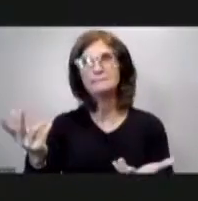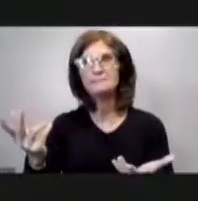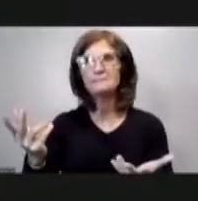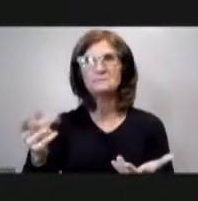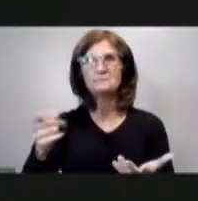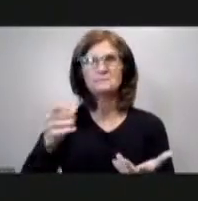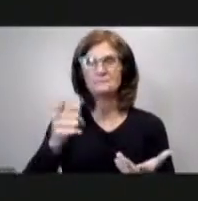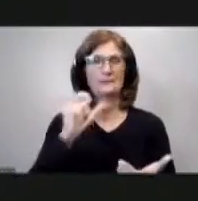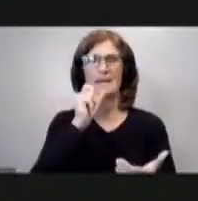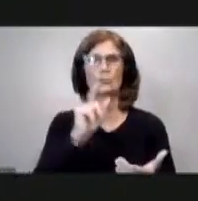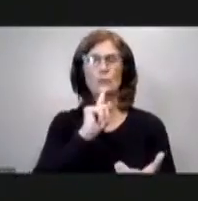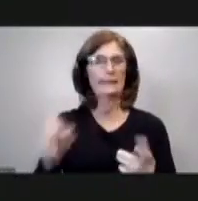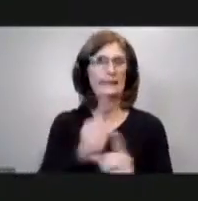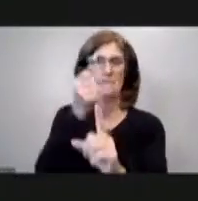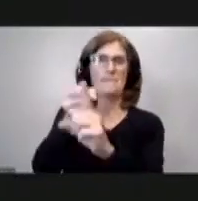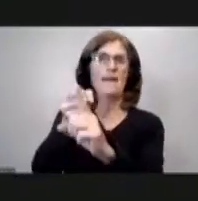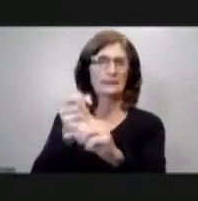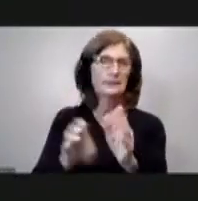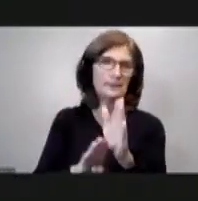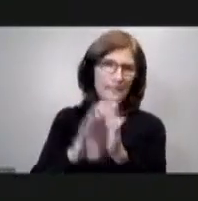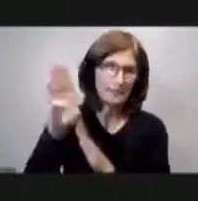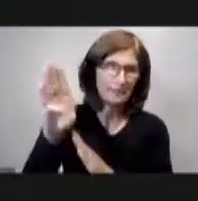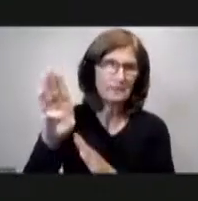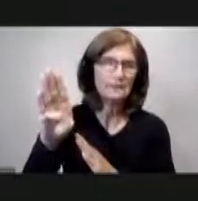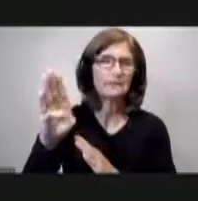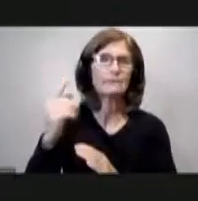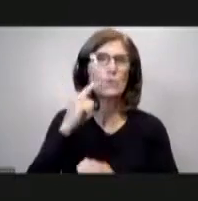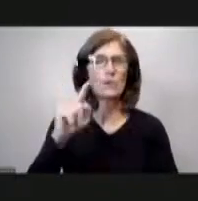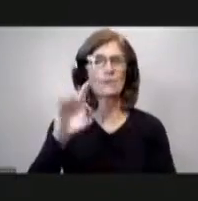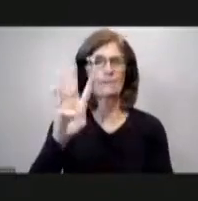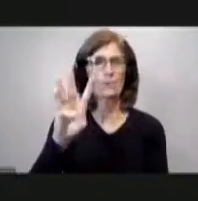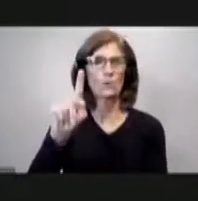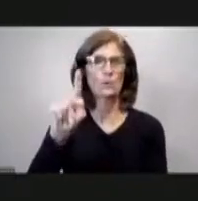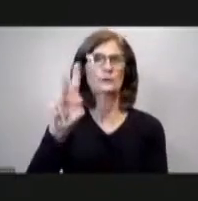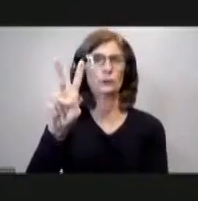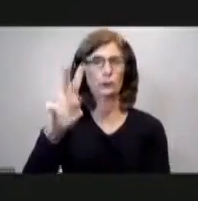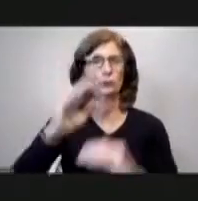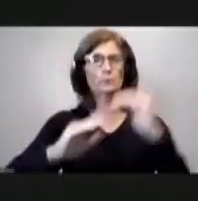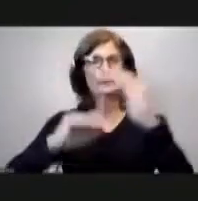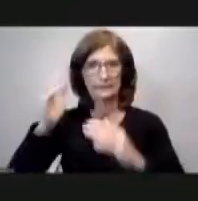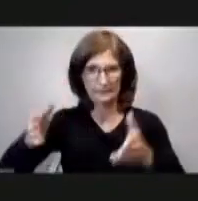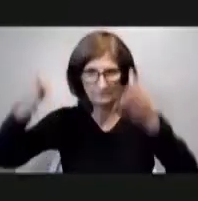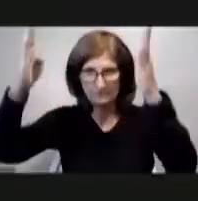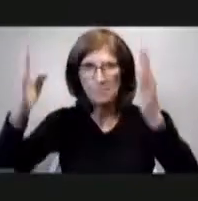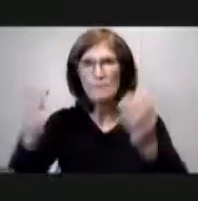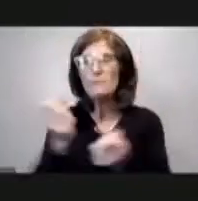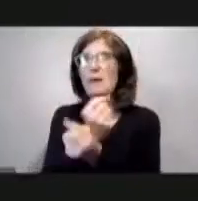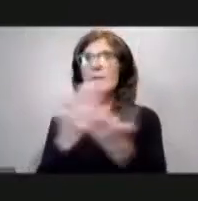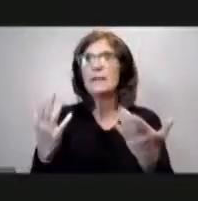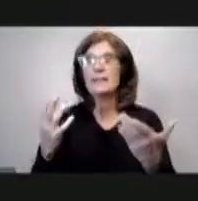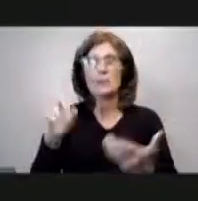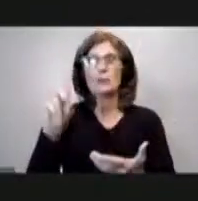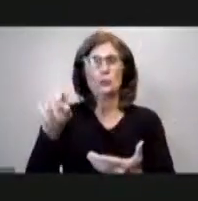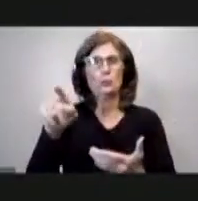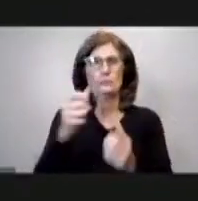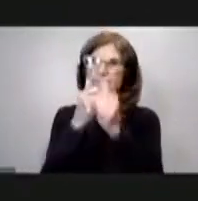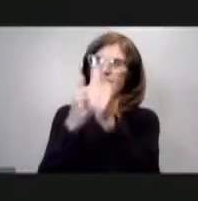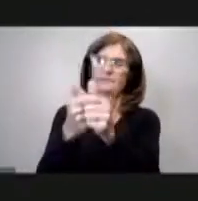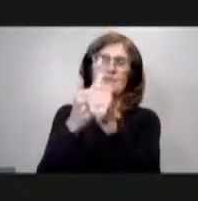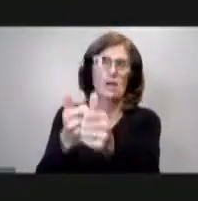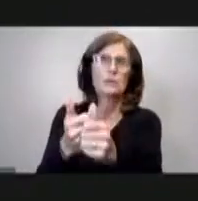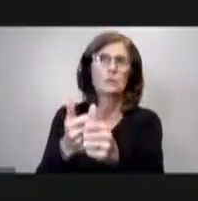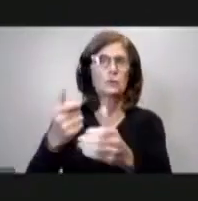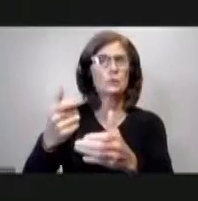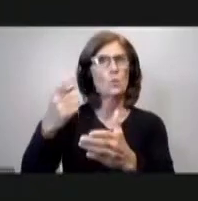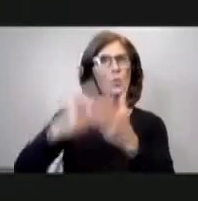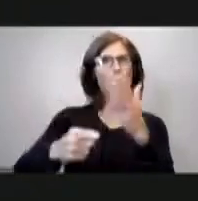any way impact the development of the 412 building um you know everything that we're doing there is kind of already in accordance with what we understand of the